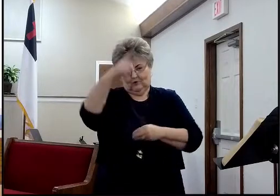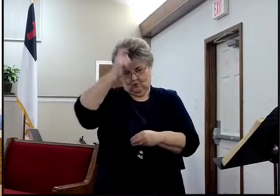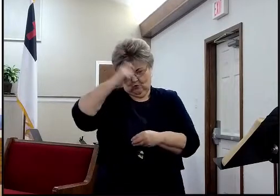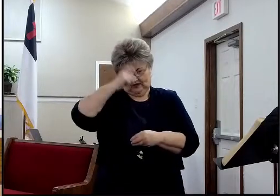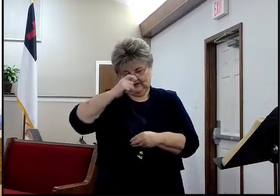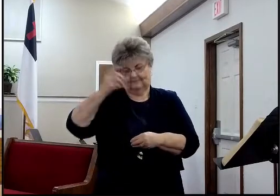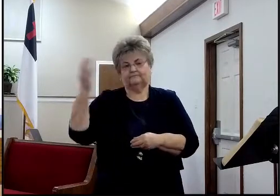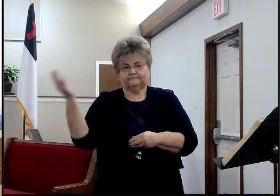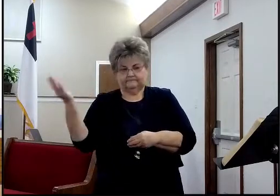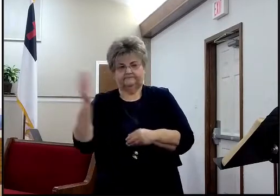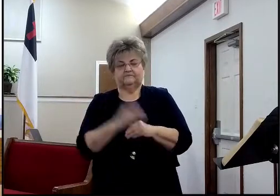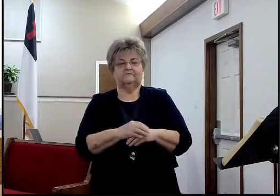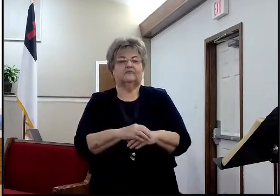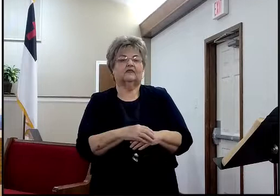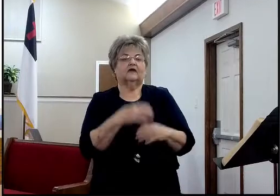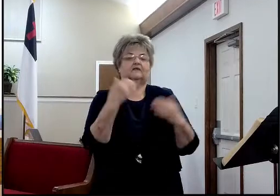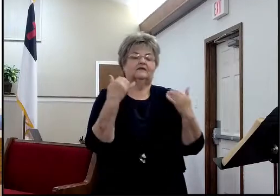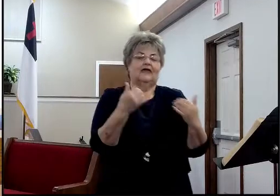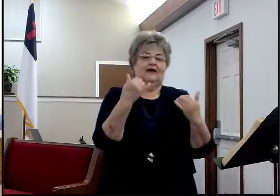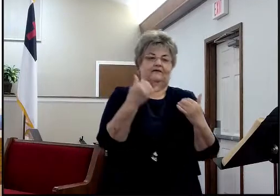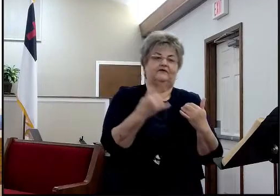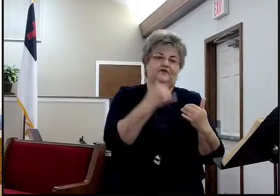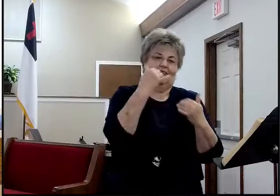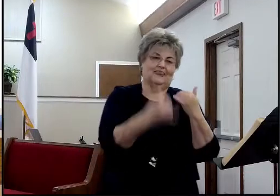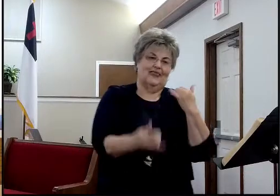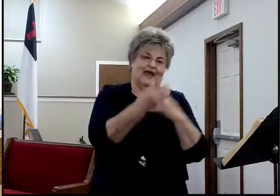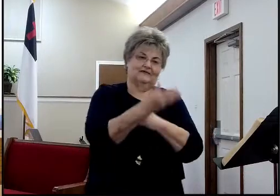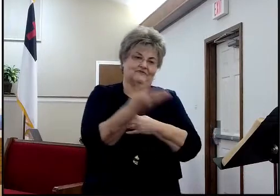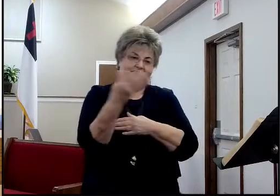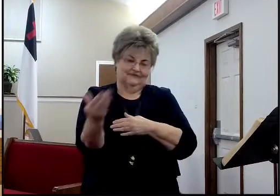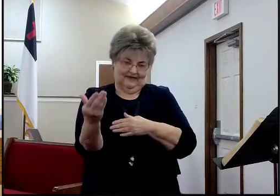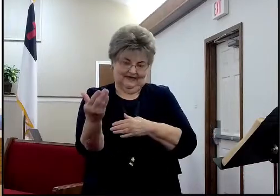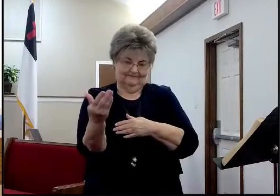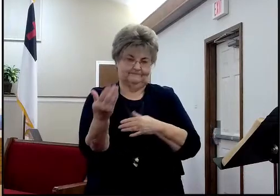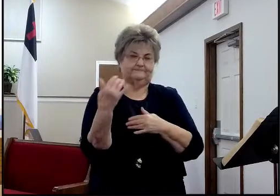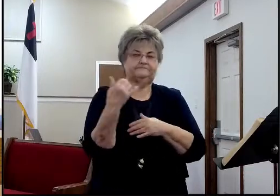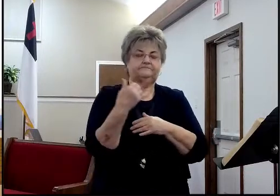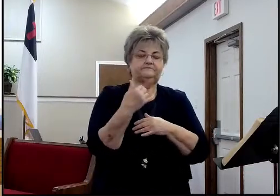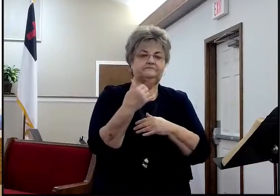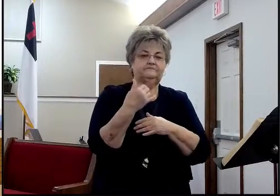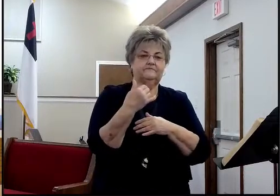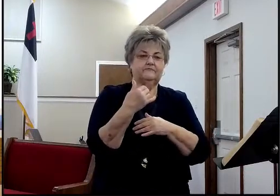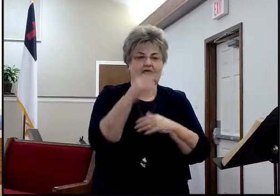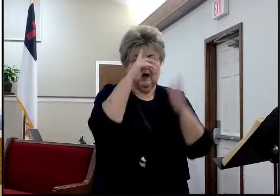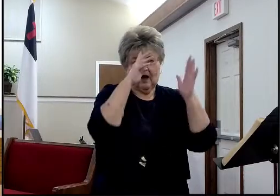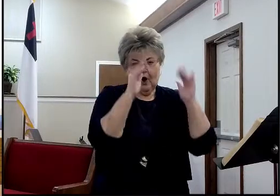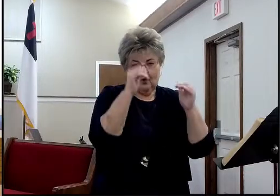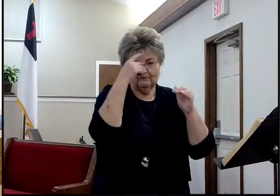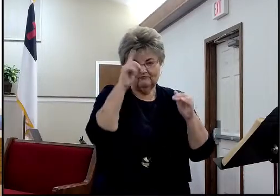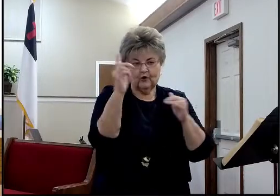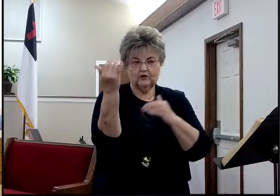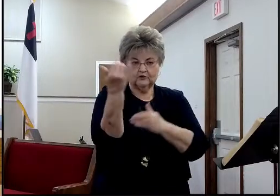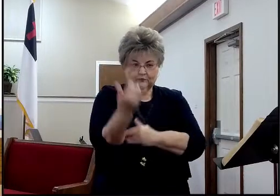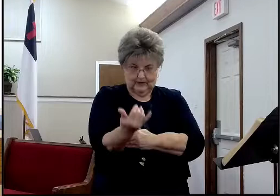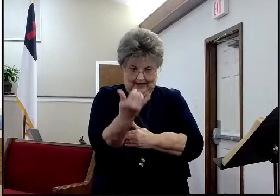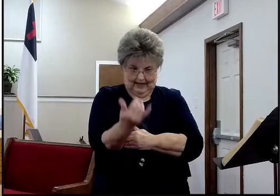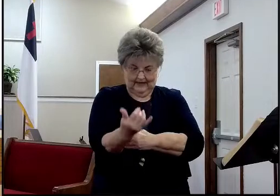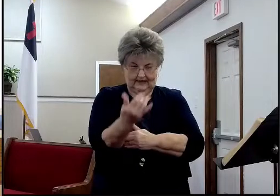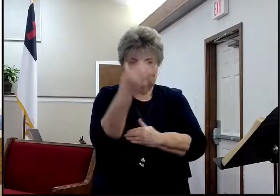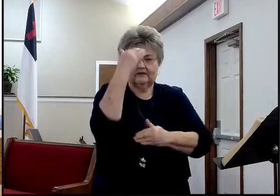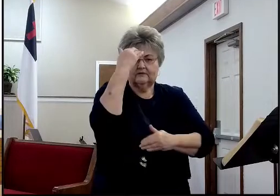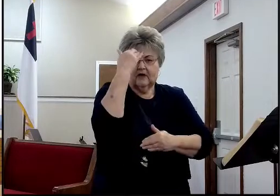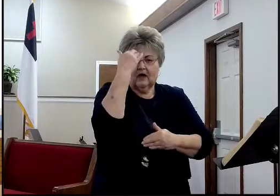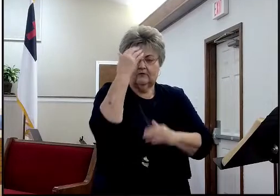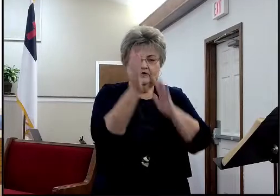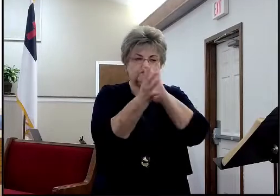thing before we move on to Ezra. Last thing. And I left this last for a reason. Expectation for today. One, I want you to be aware of